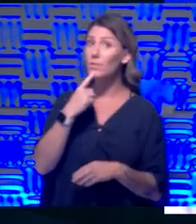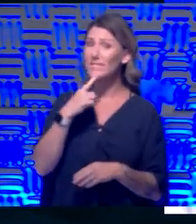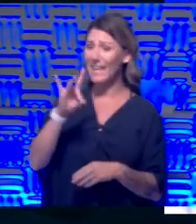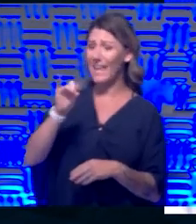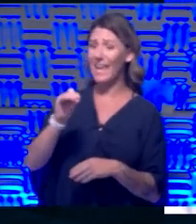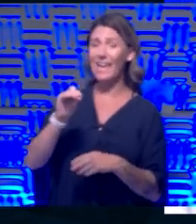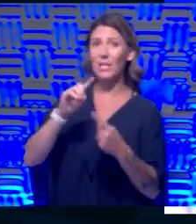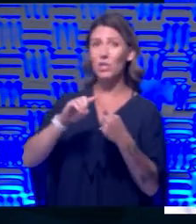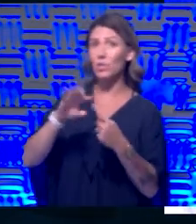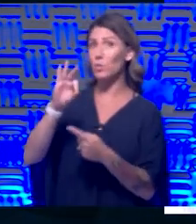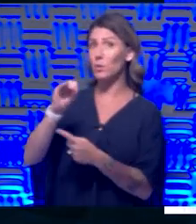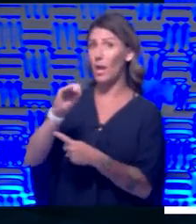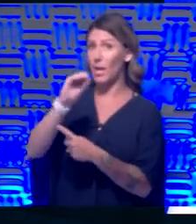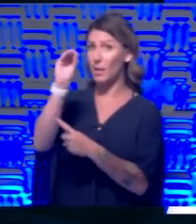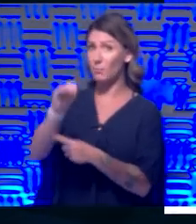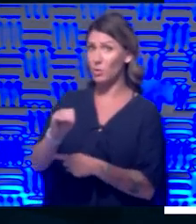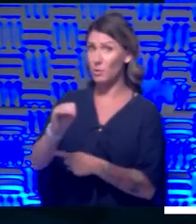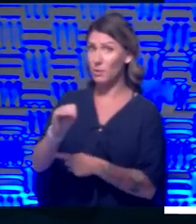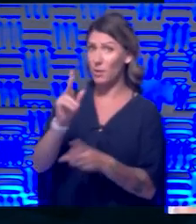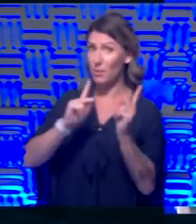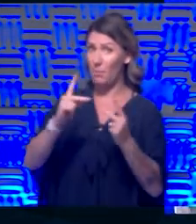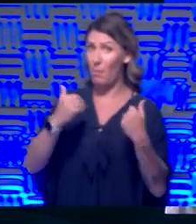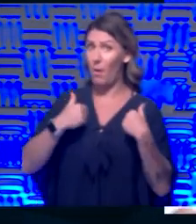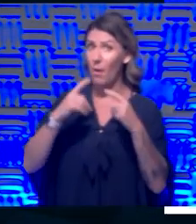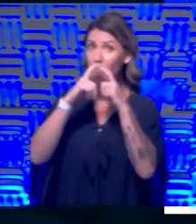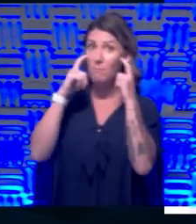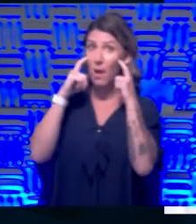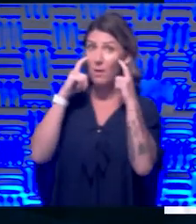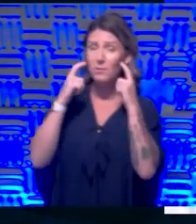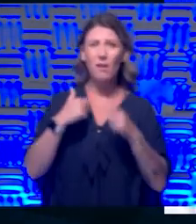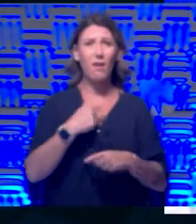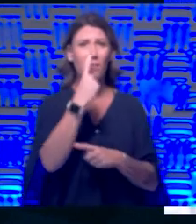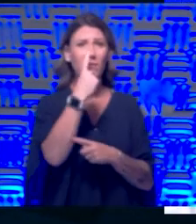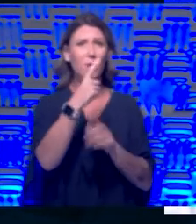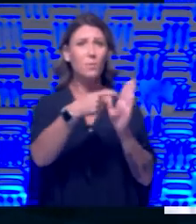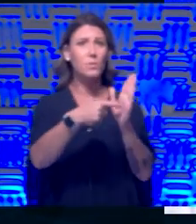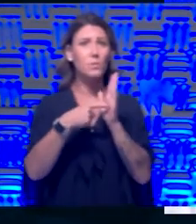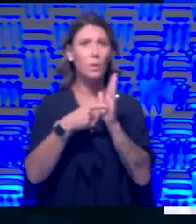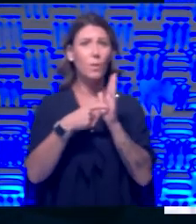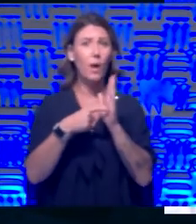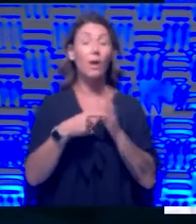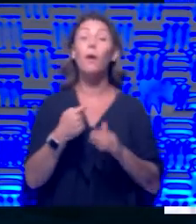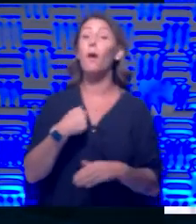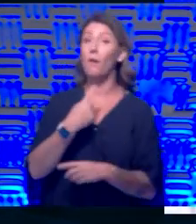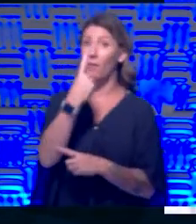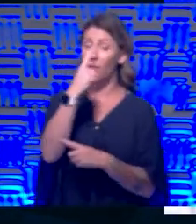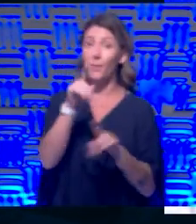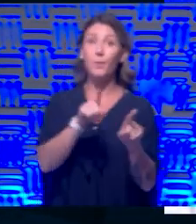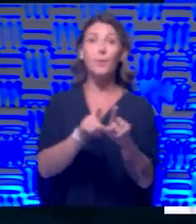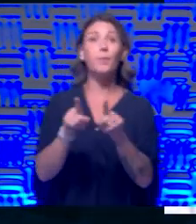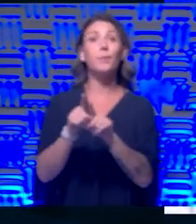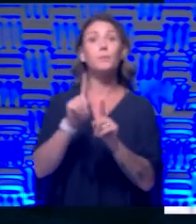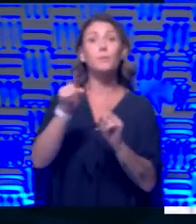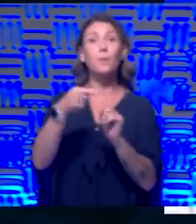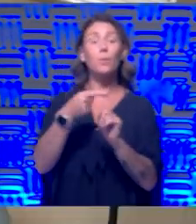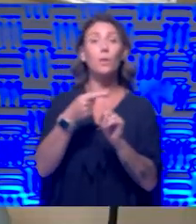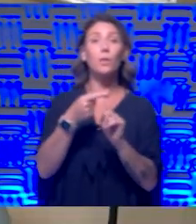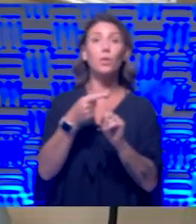patients on the plane had their mask on. I thought everybody on a plane flight right now had to wear a mask. You know, I did too. When you look at the